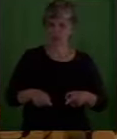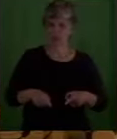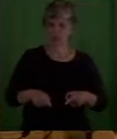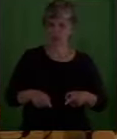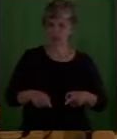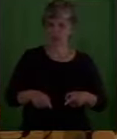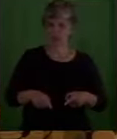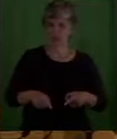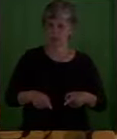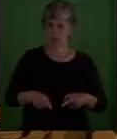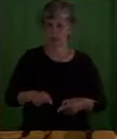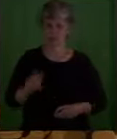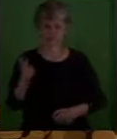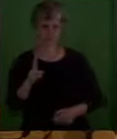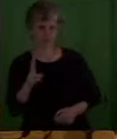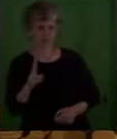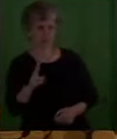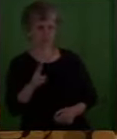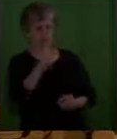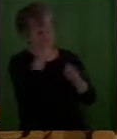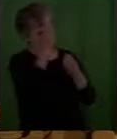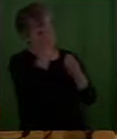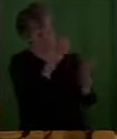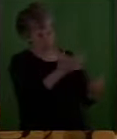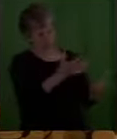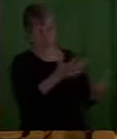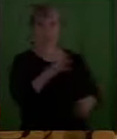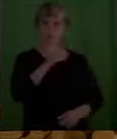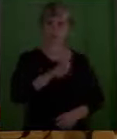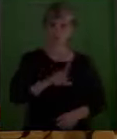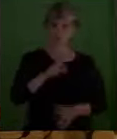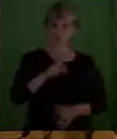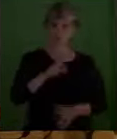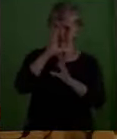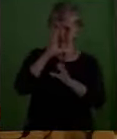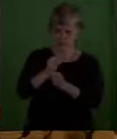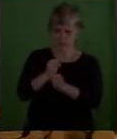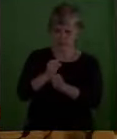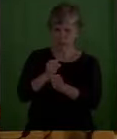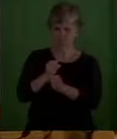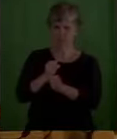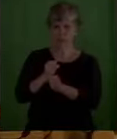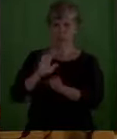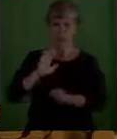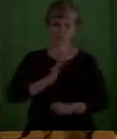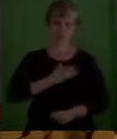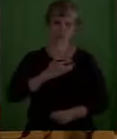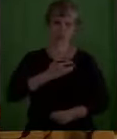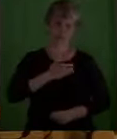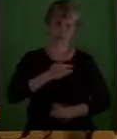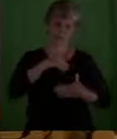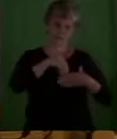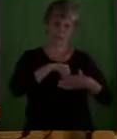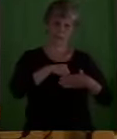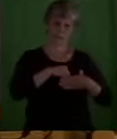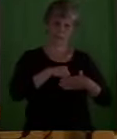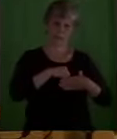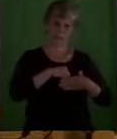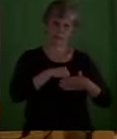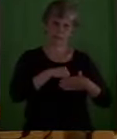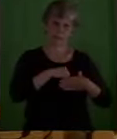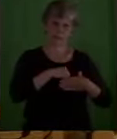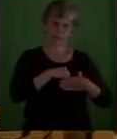And so they shared it. The Lord is interested in the drama of our hearts. It may